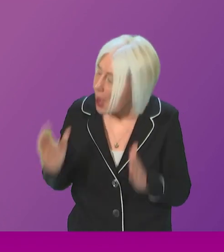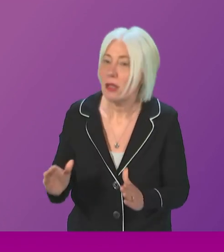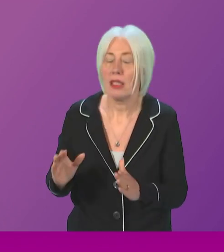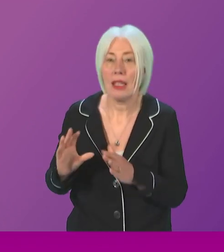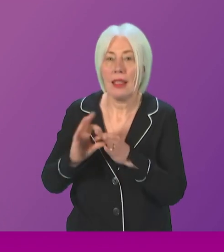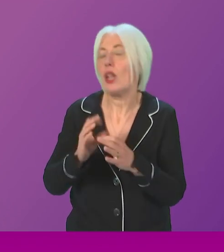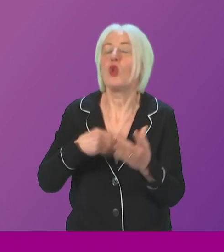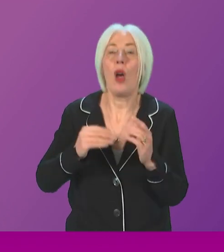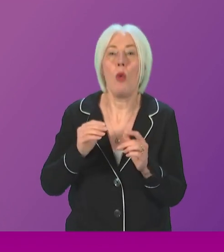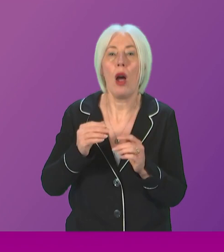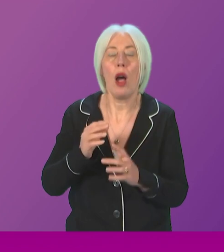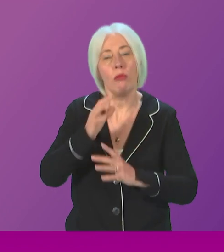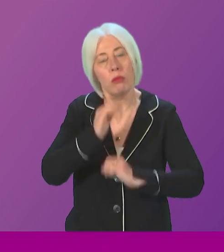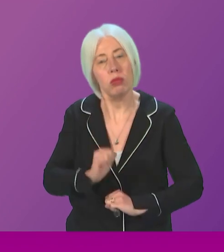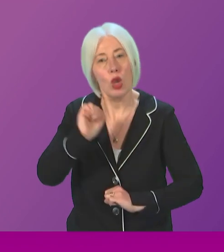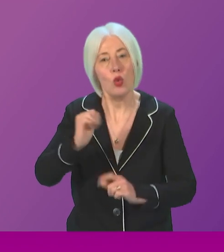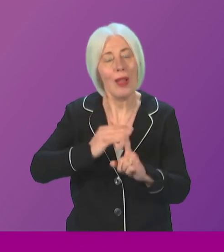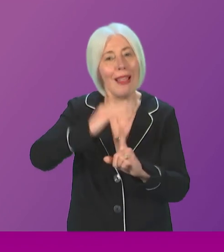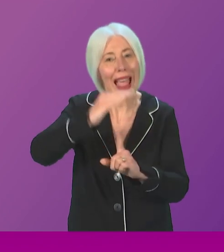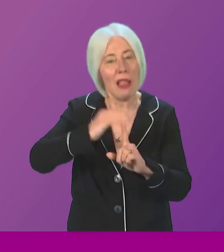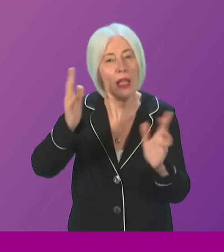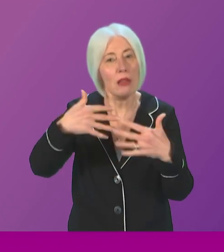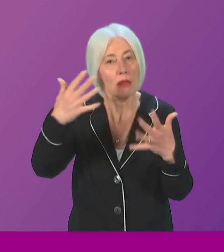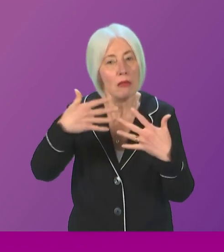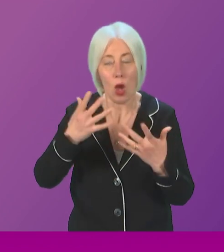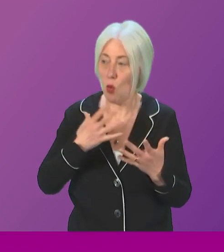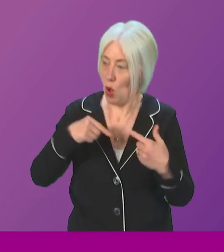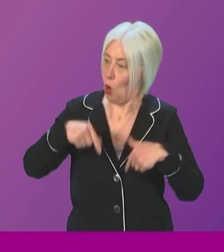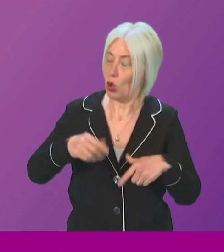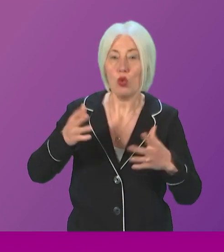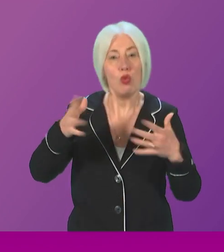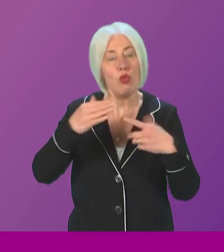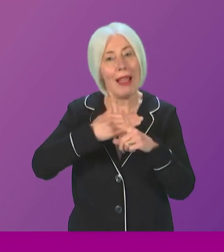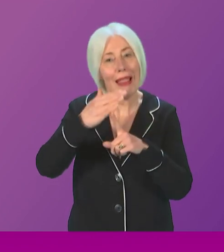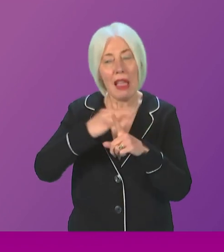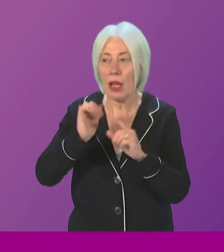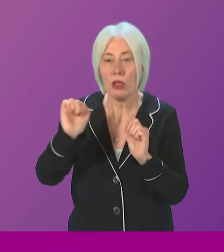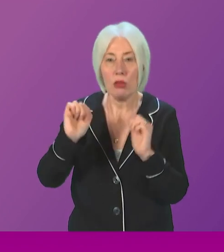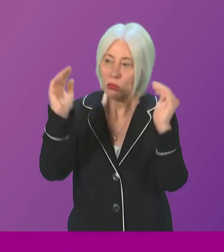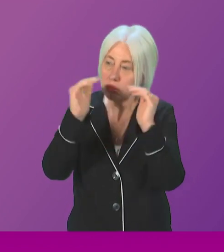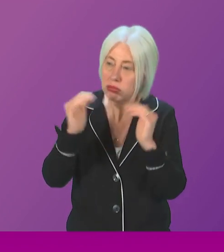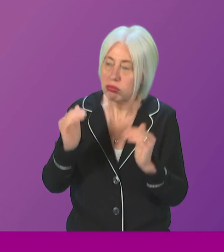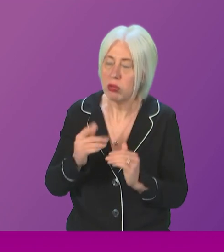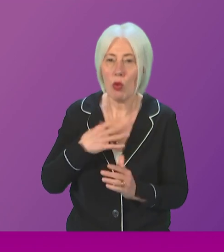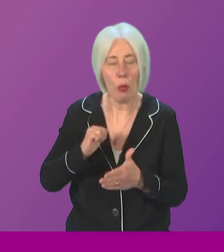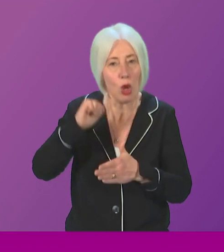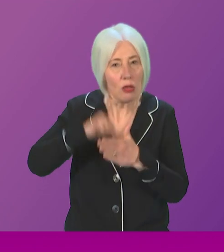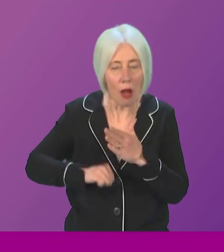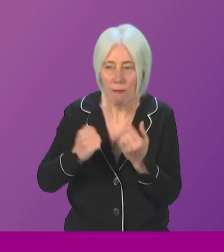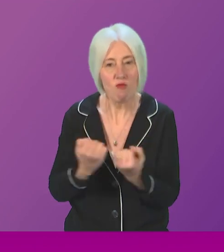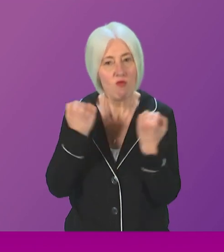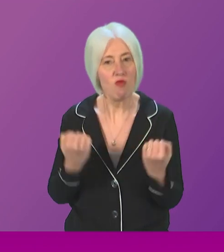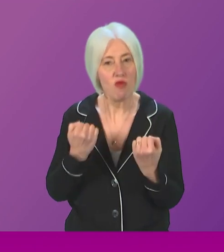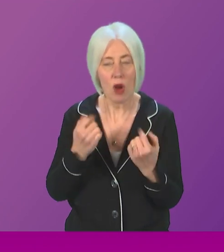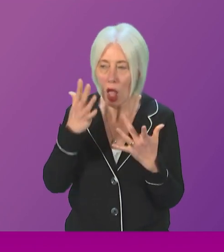to our climate obligations. We want the UK government to strengthen its climate compatibility checkpoint. We've asked for tougher, more robust